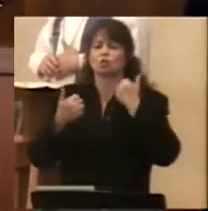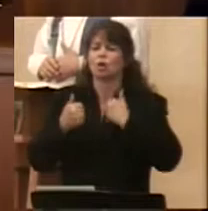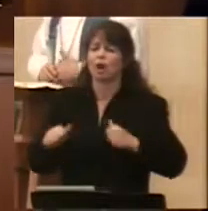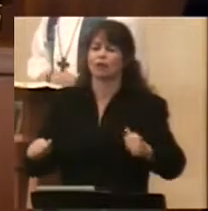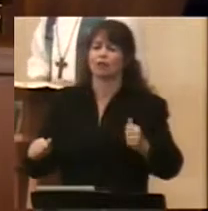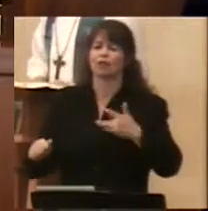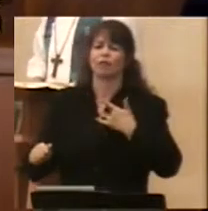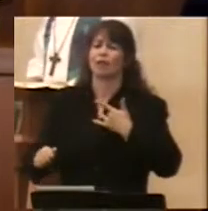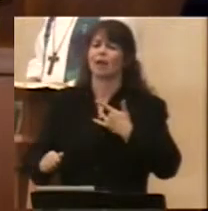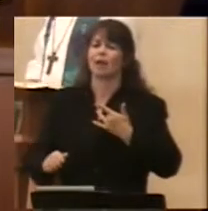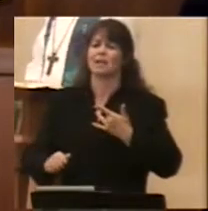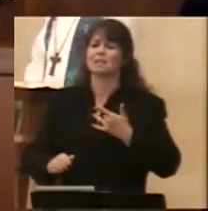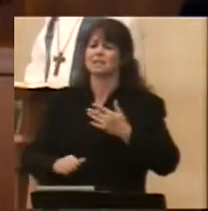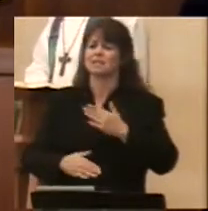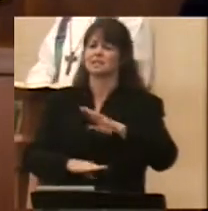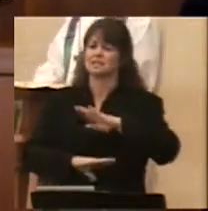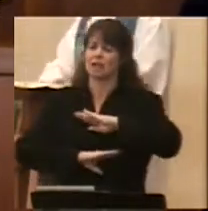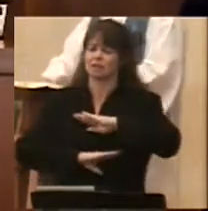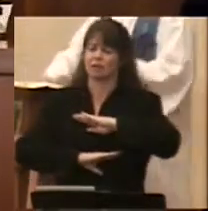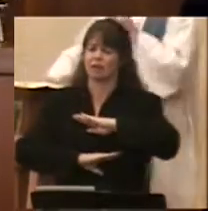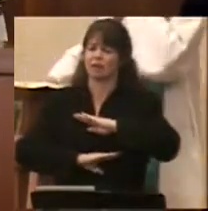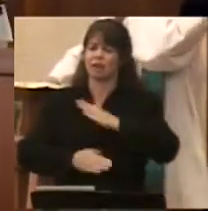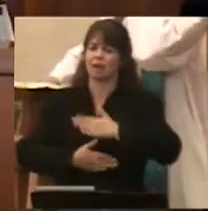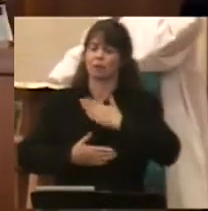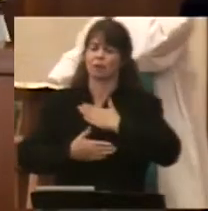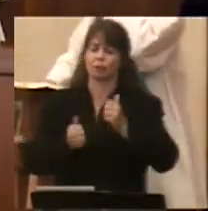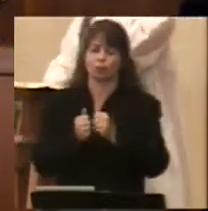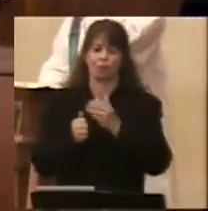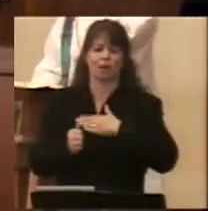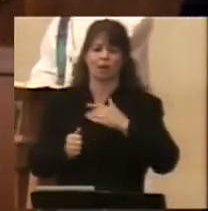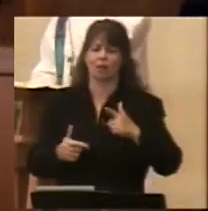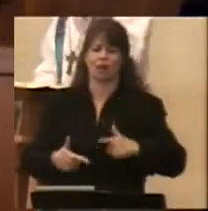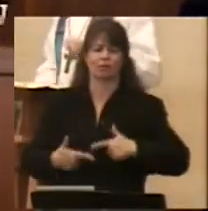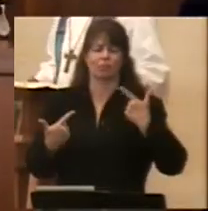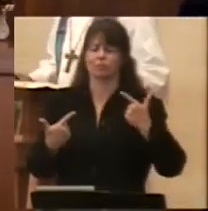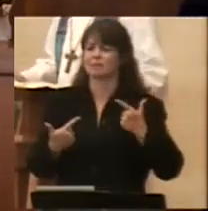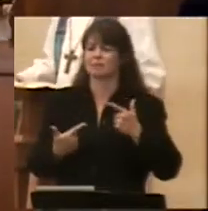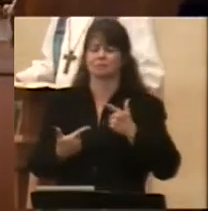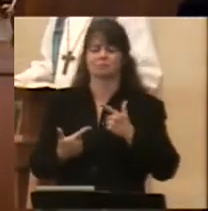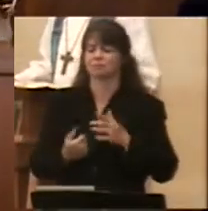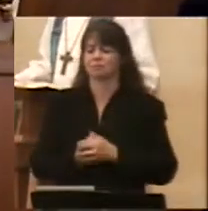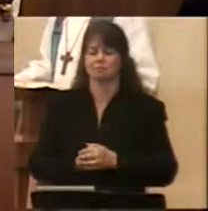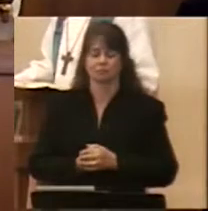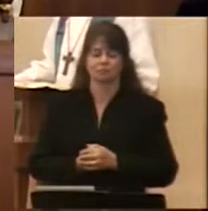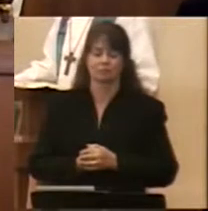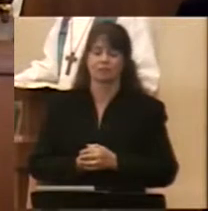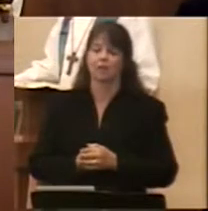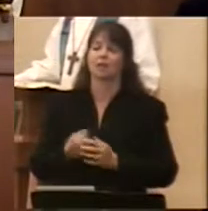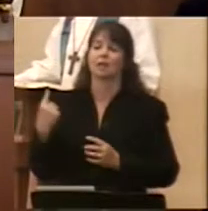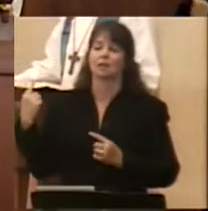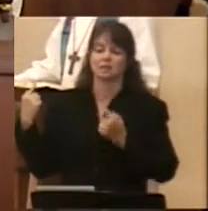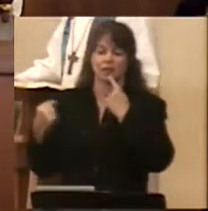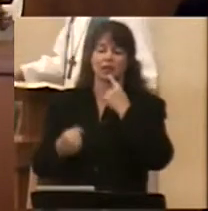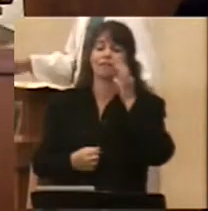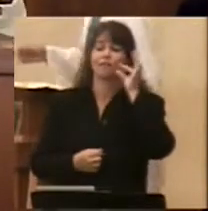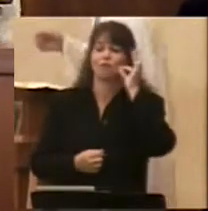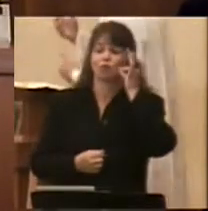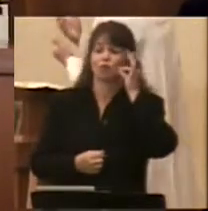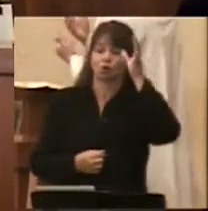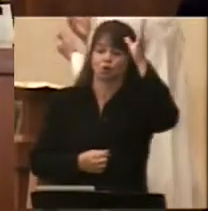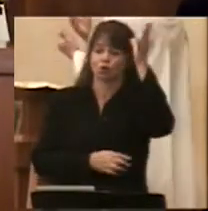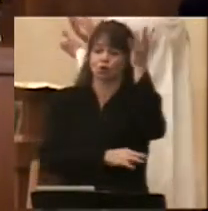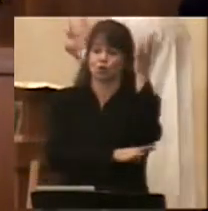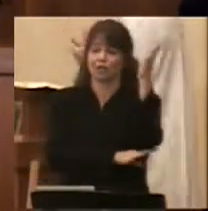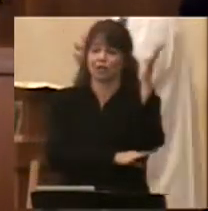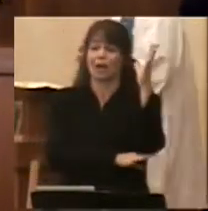never been successful at this. I have tried to plant an apple tree which died the next year. There is still something